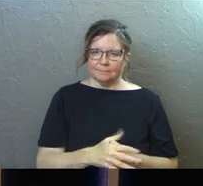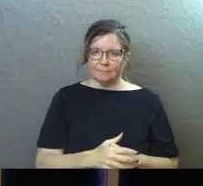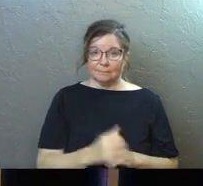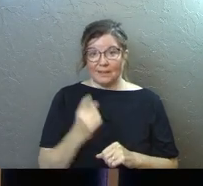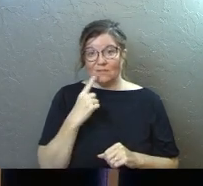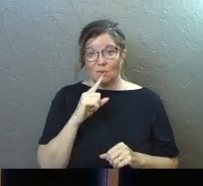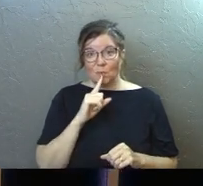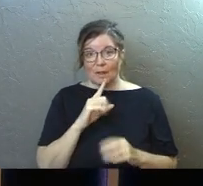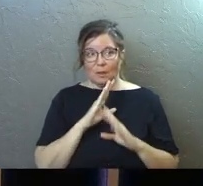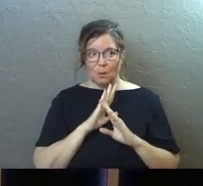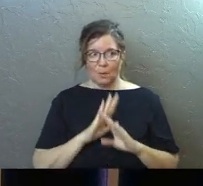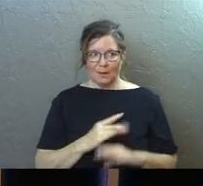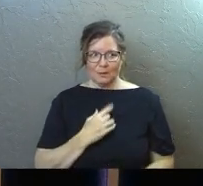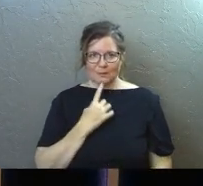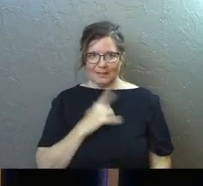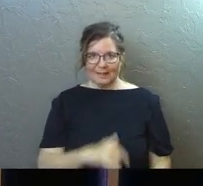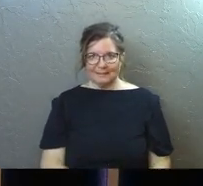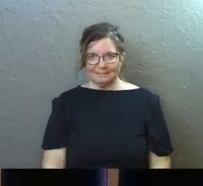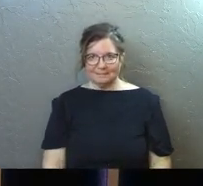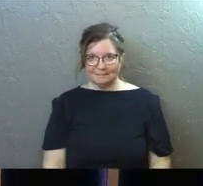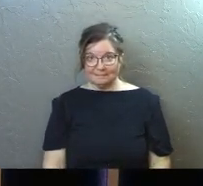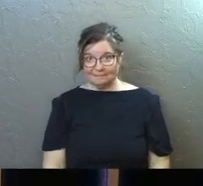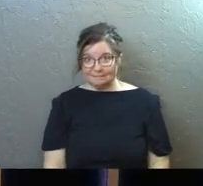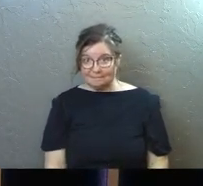Everybody gets really quiet when you say that.